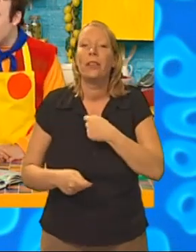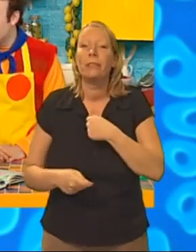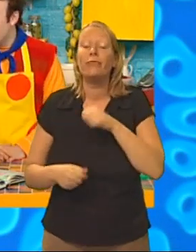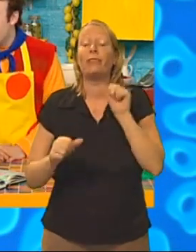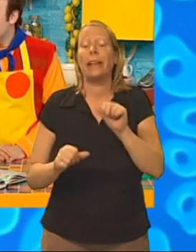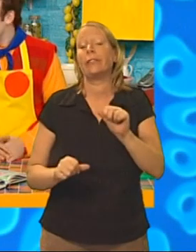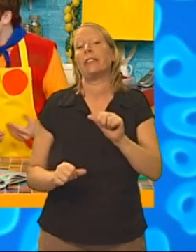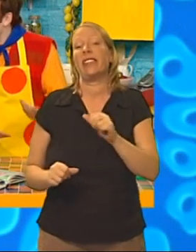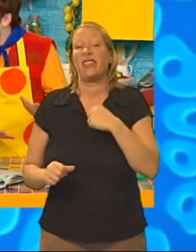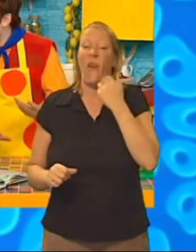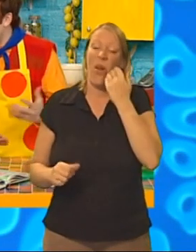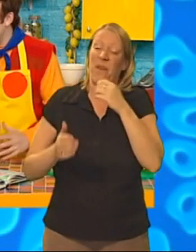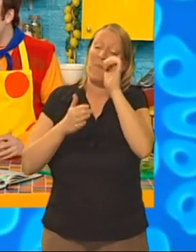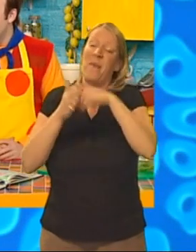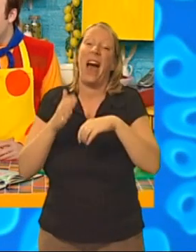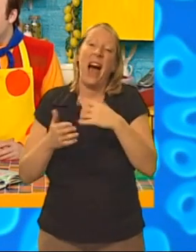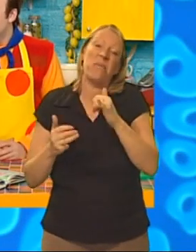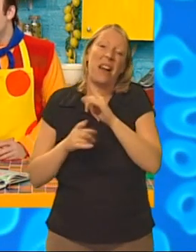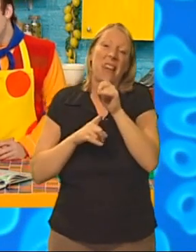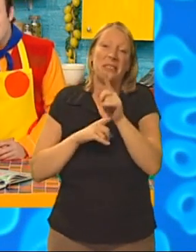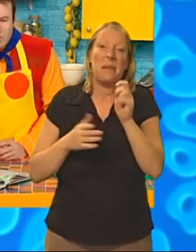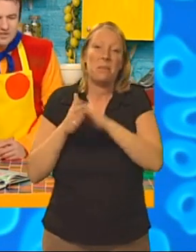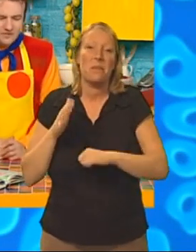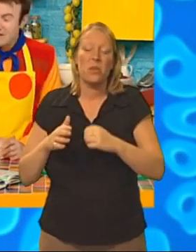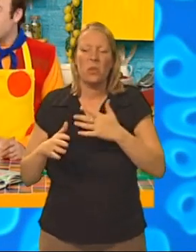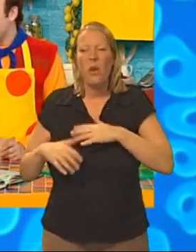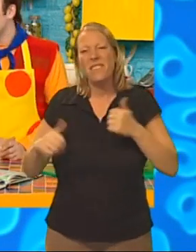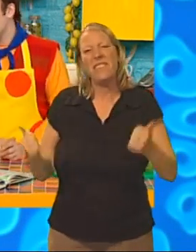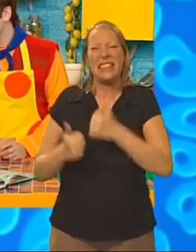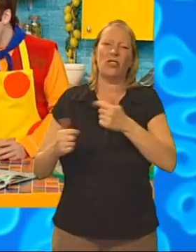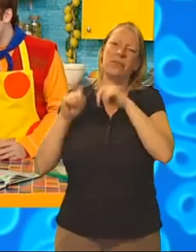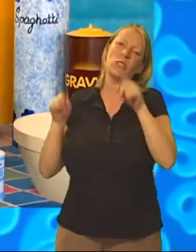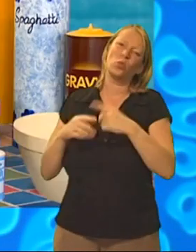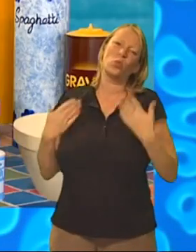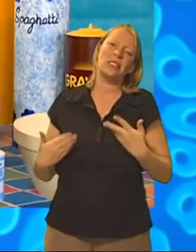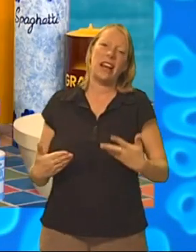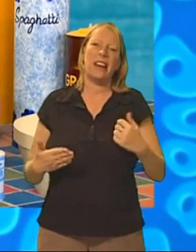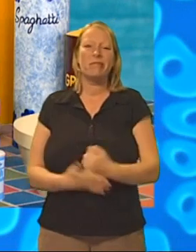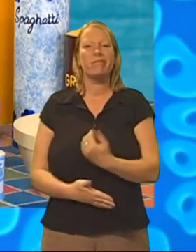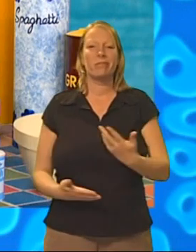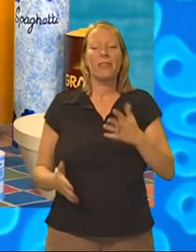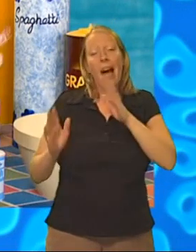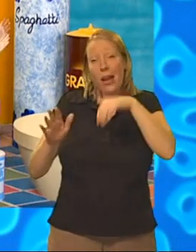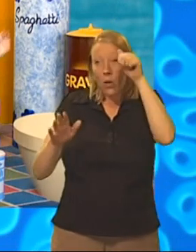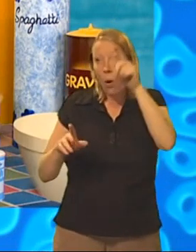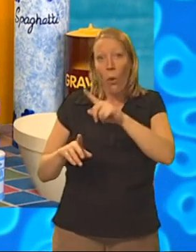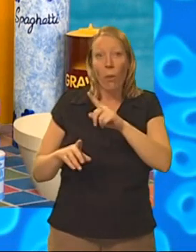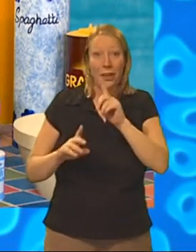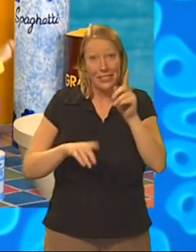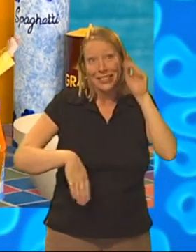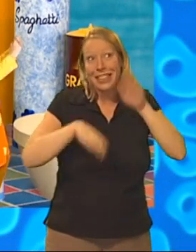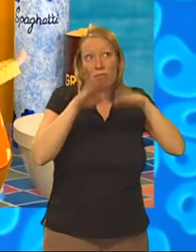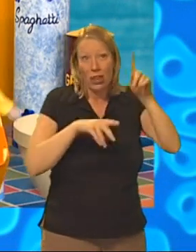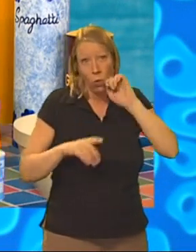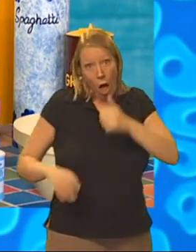right Small, I can always get some more paint! It's just I really wanted to finish my picture today! I know! But our decorator will be getting